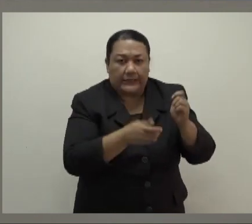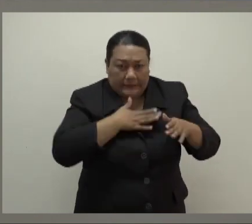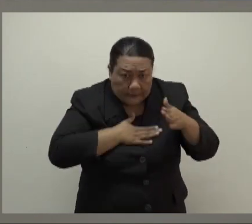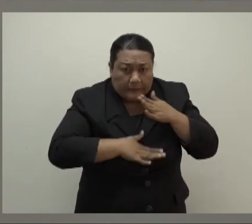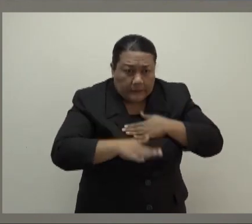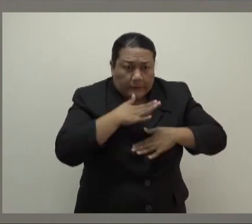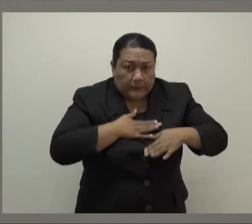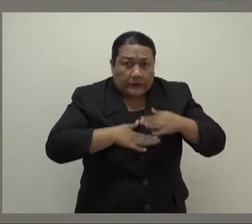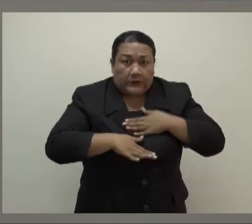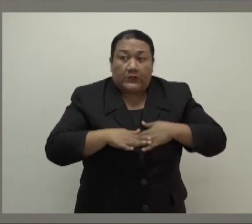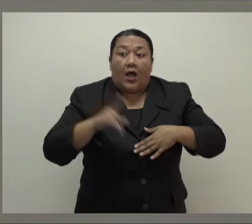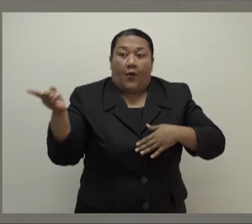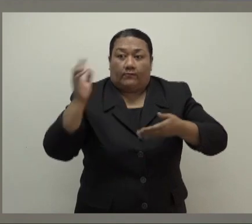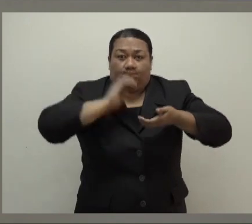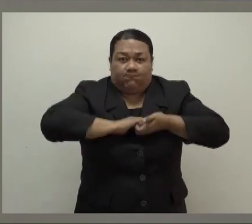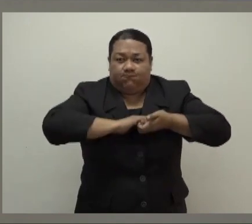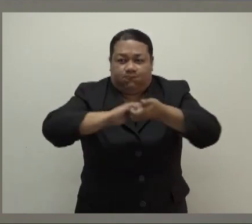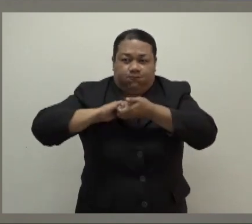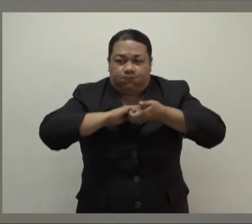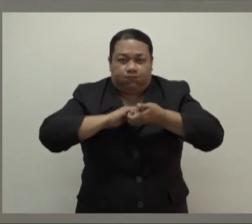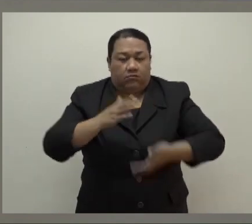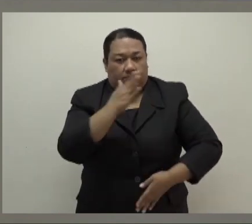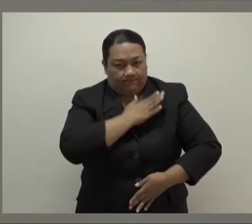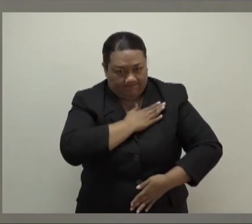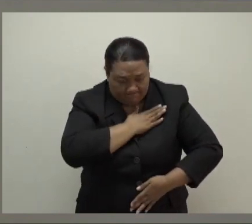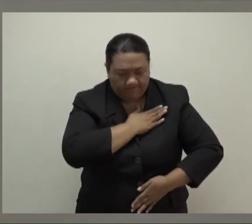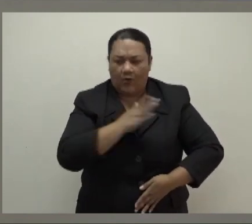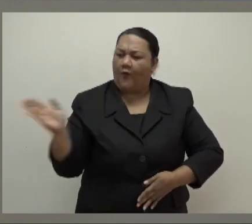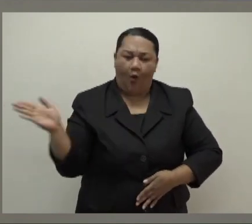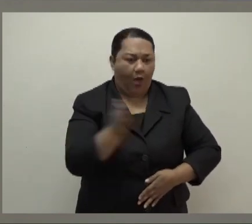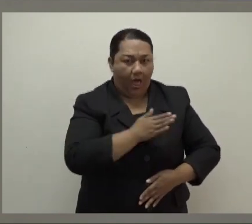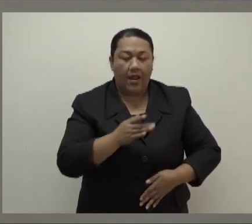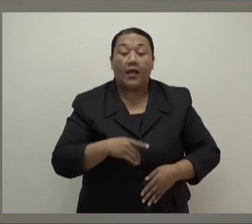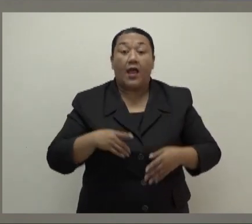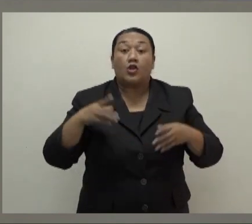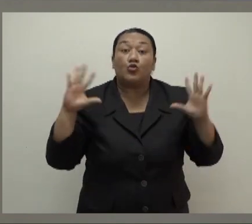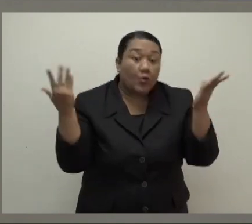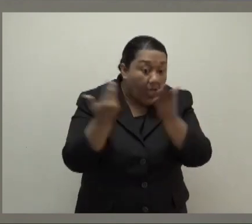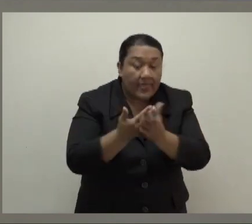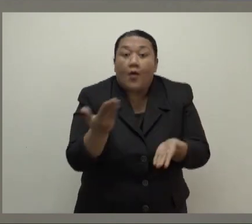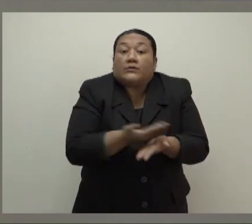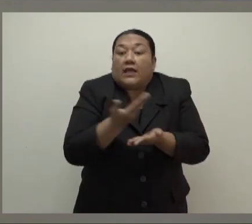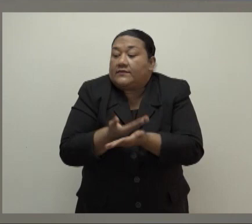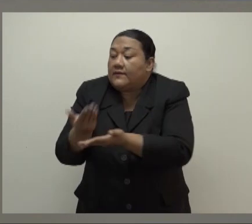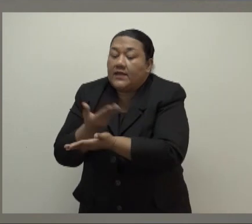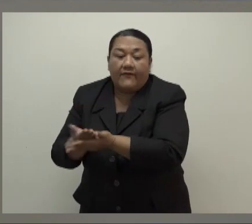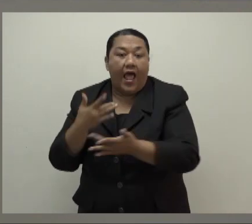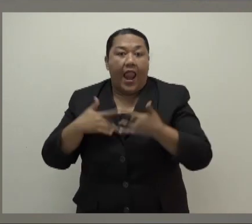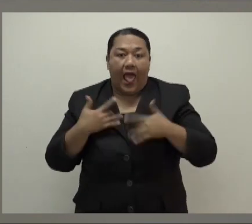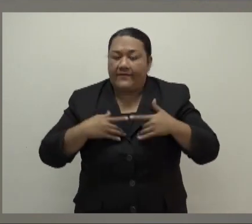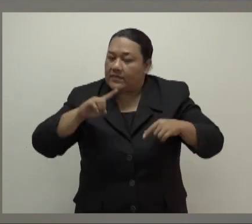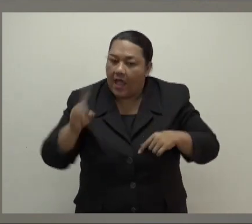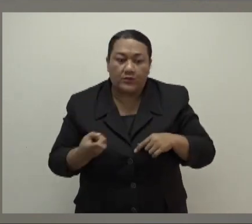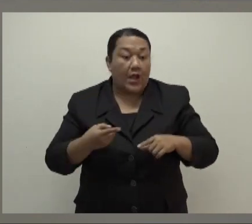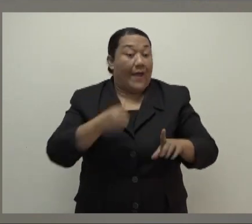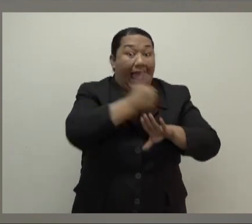solidarity from every Fijian. Together, we saved lives, thousands of them, while government worked diligently behind